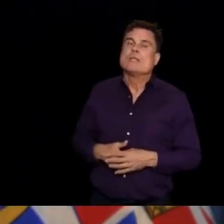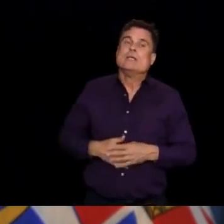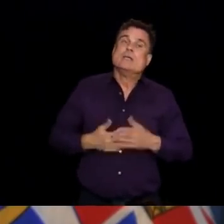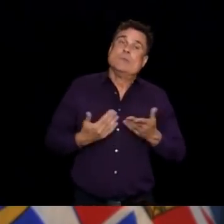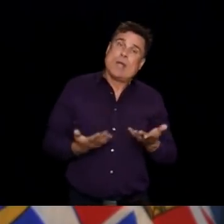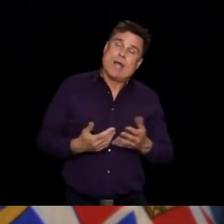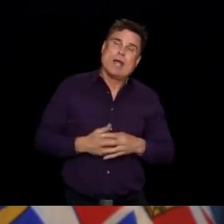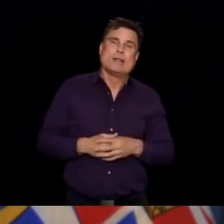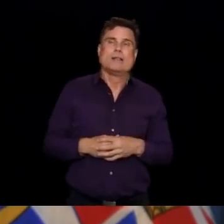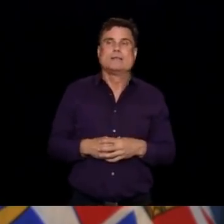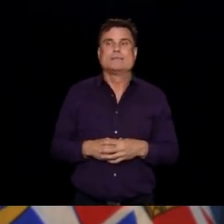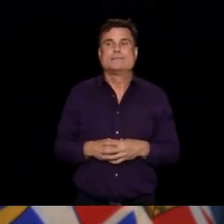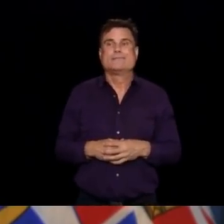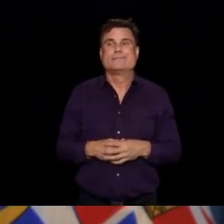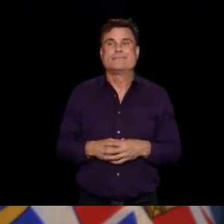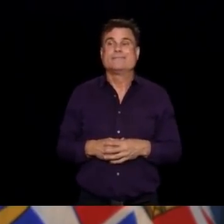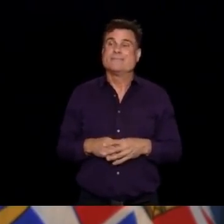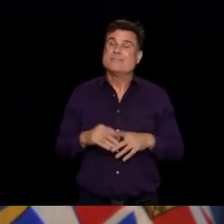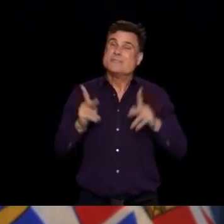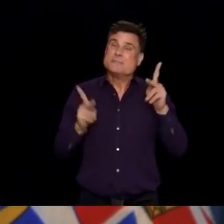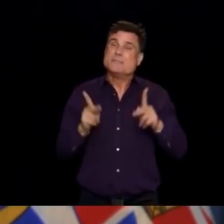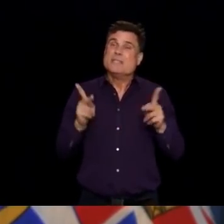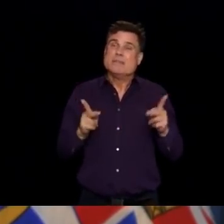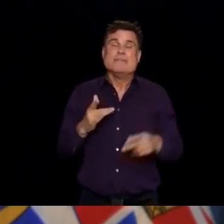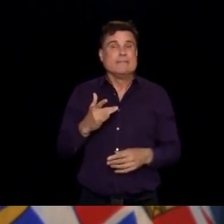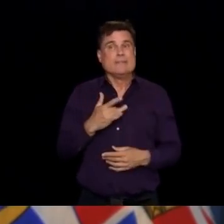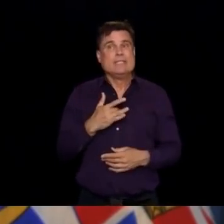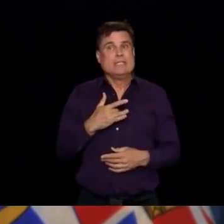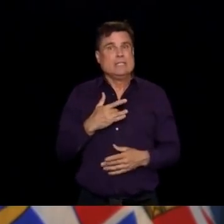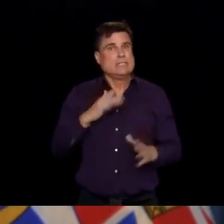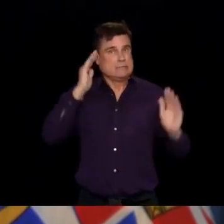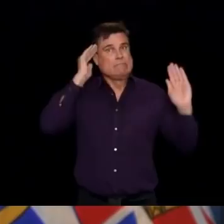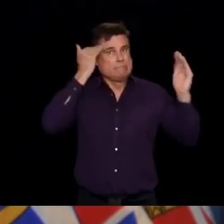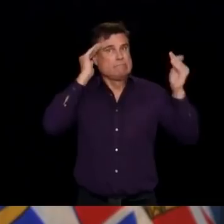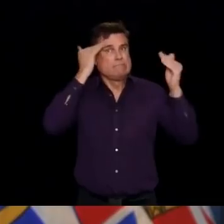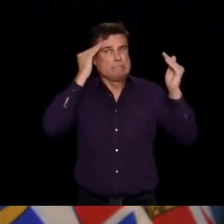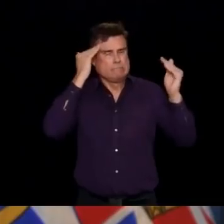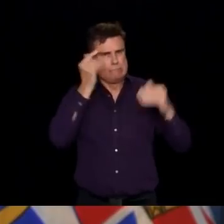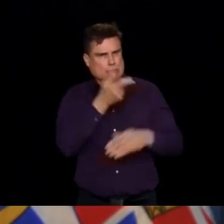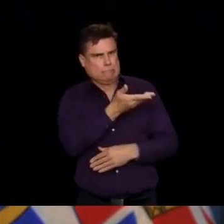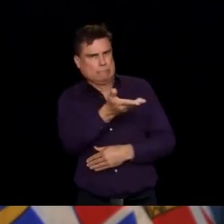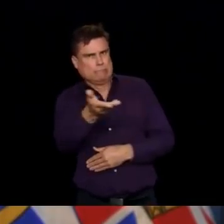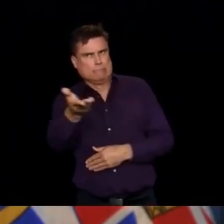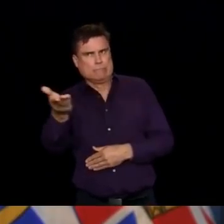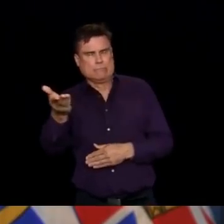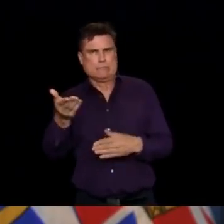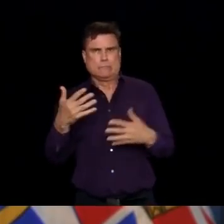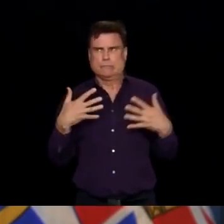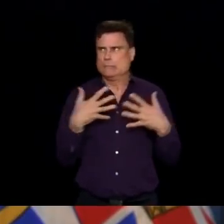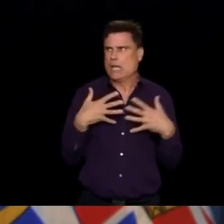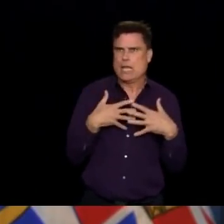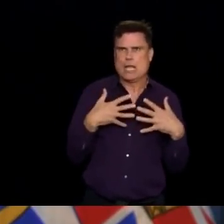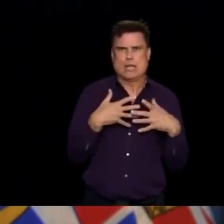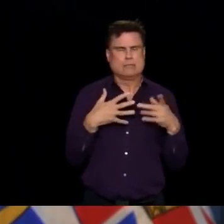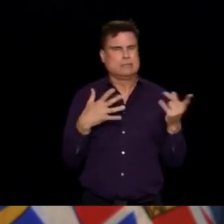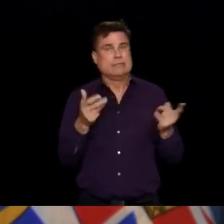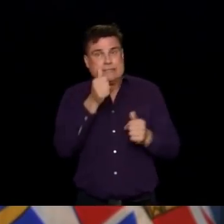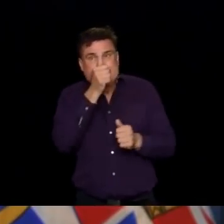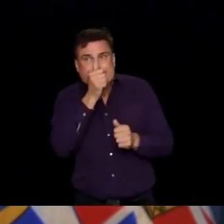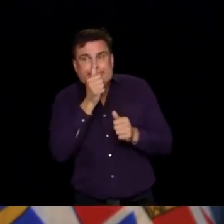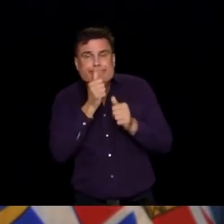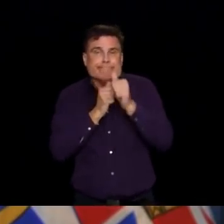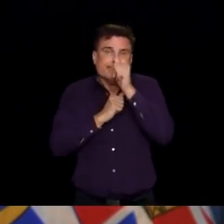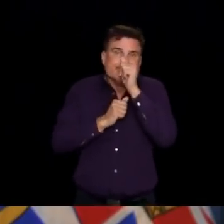provoking, it's been frightening, it's been we've all had to suffer and sacrifice